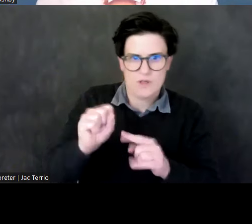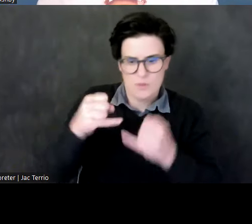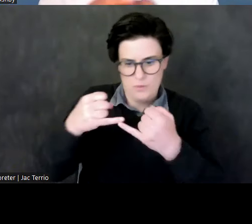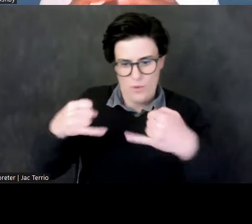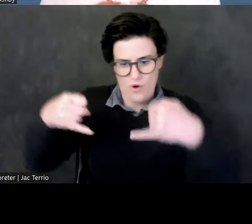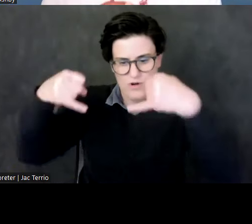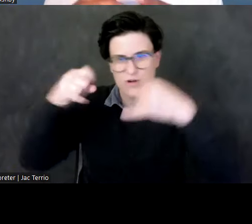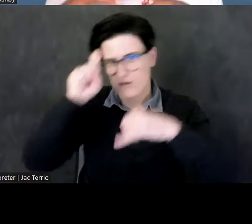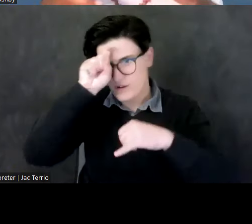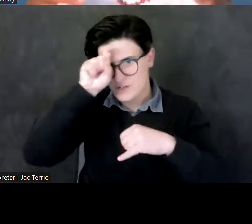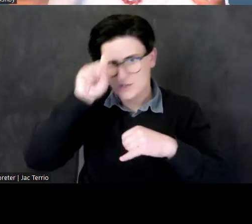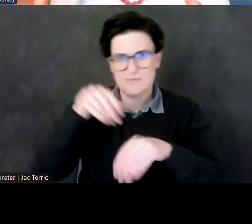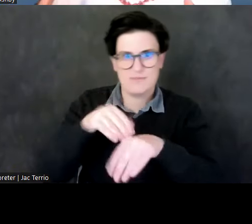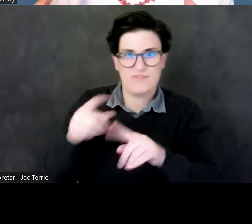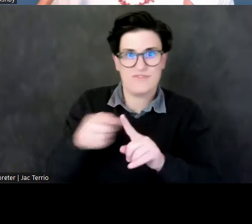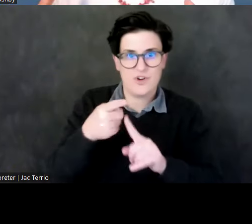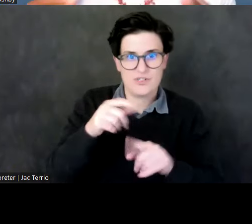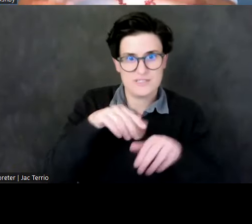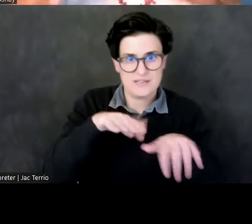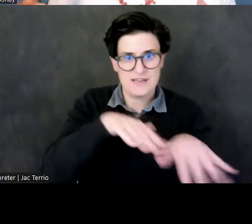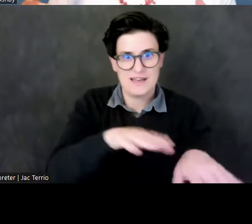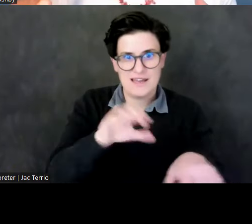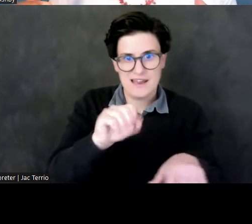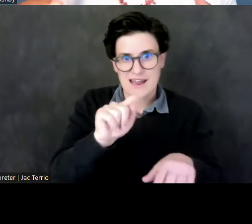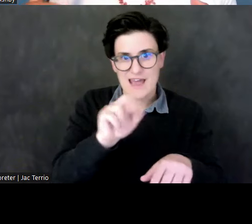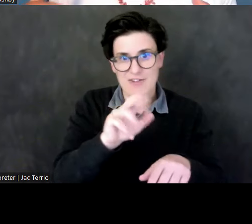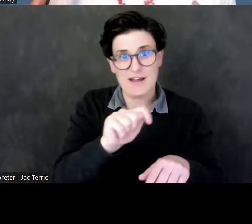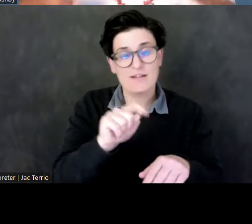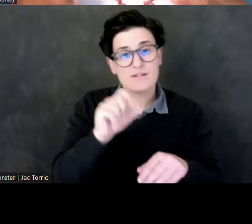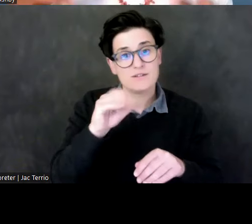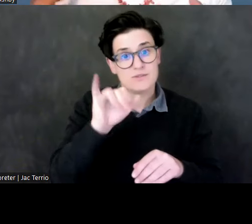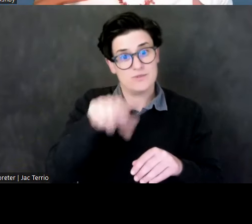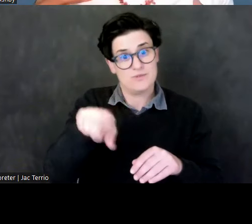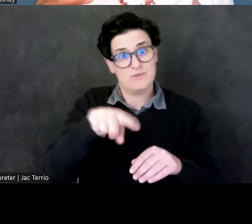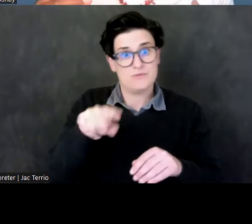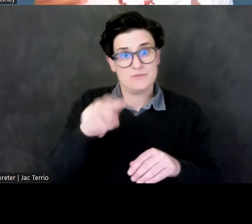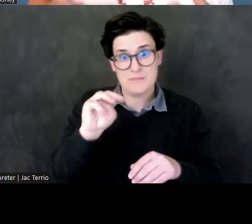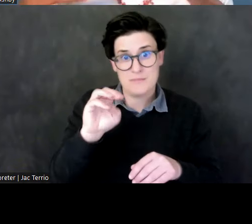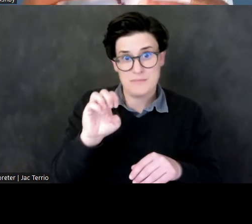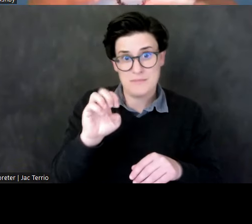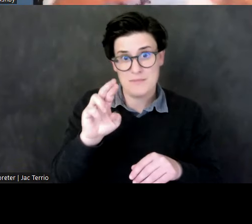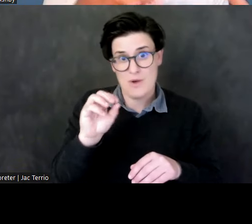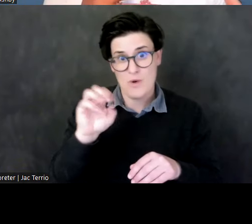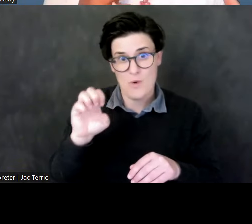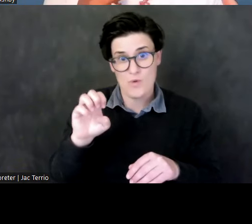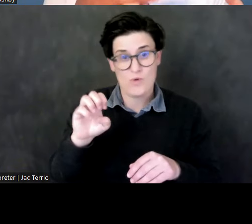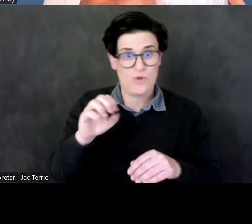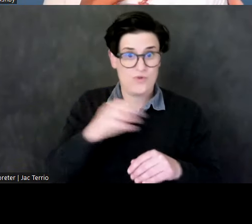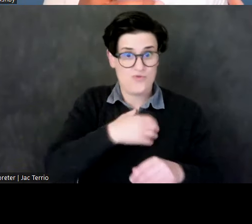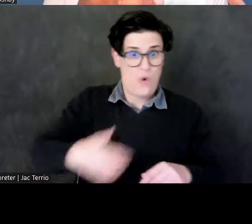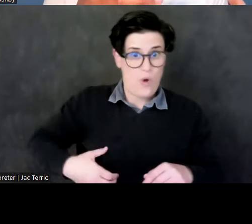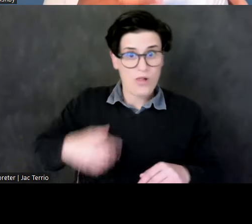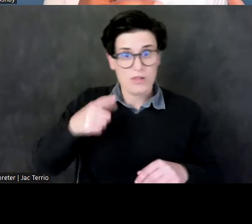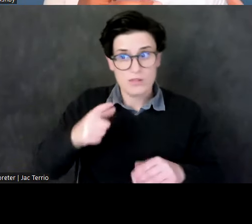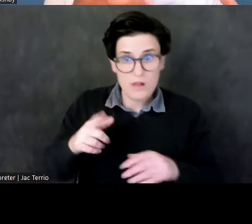cataract. So these Meroitic royals are coming up with their military and by leaving this